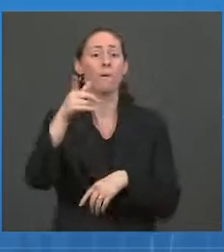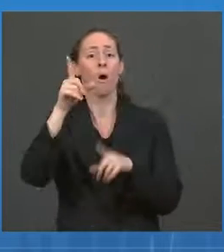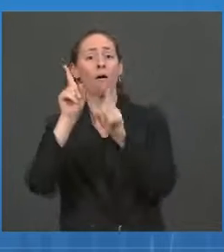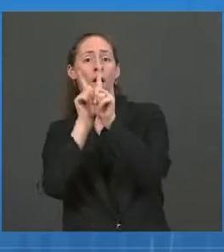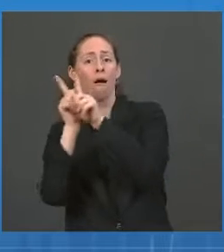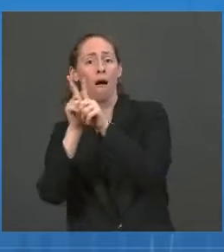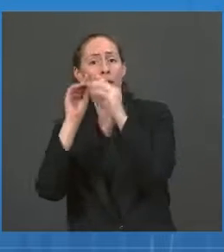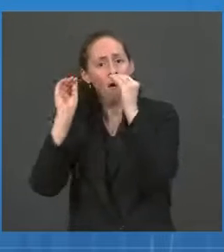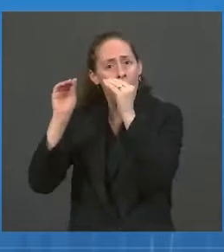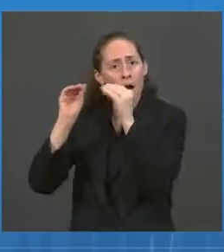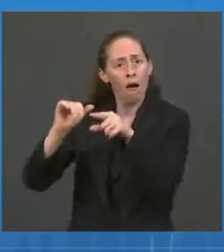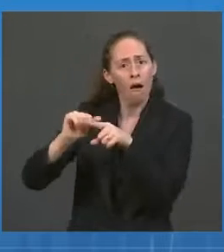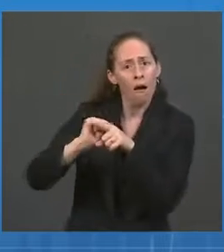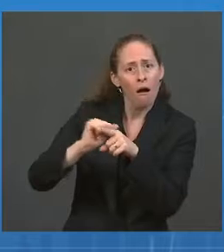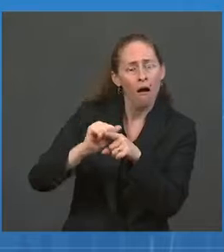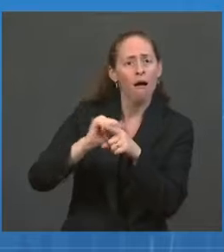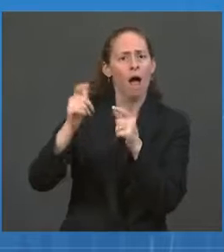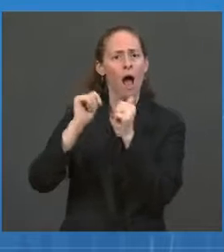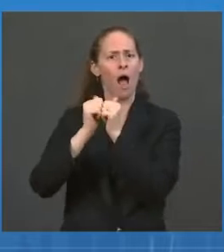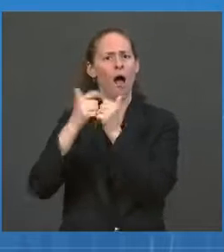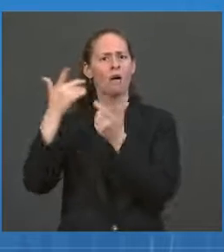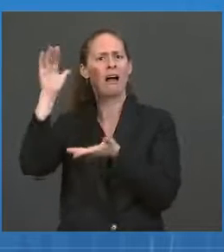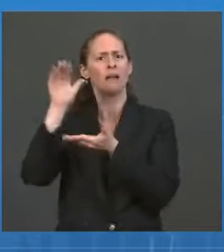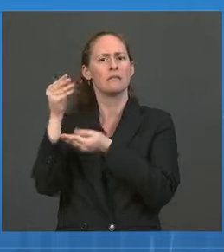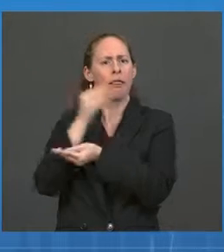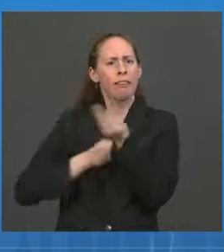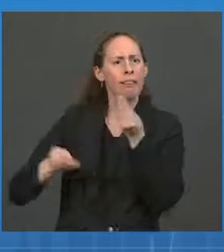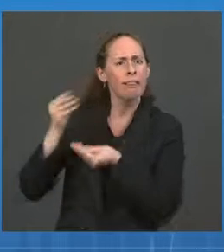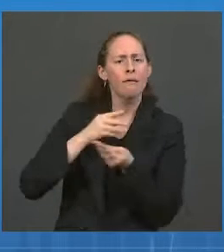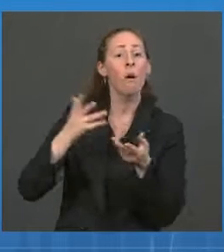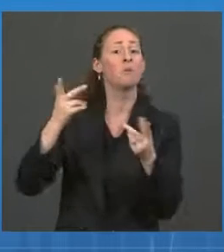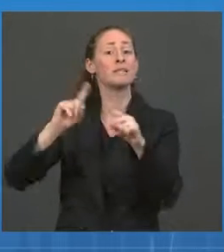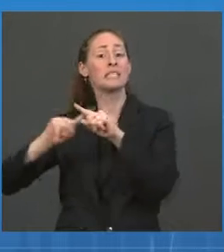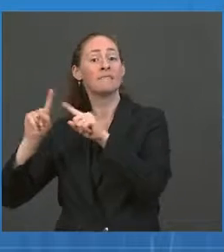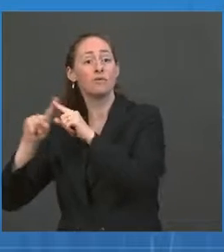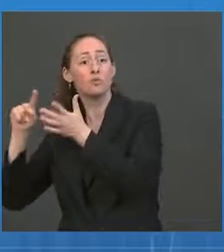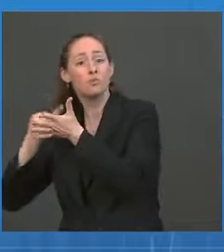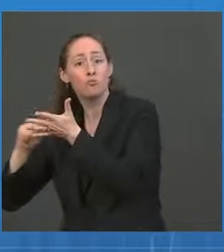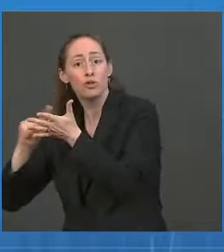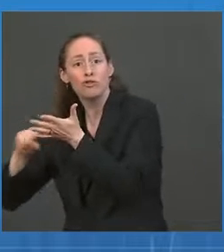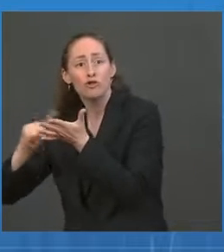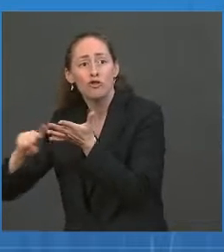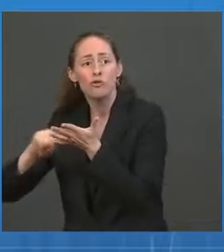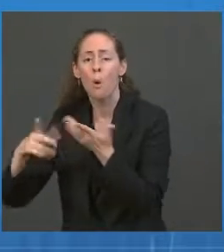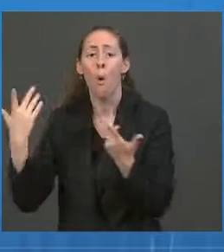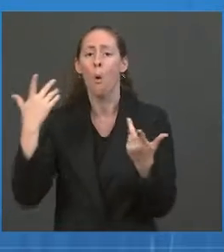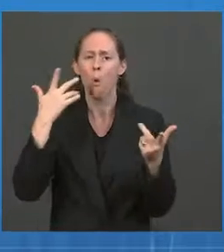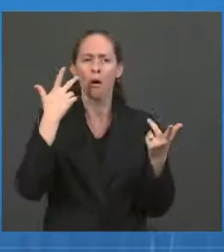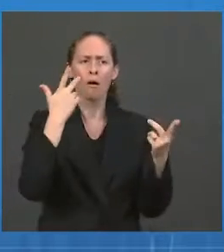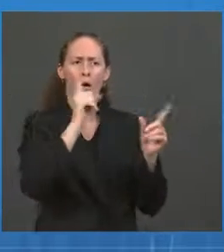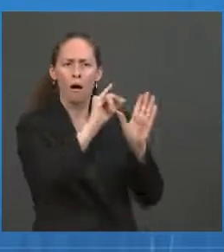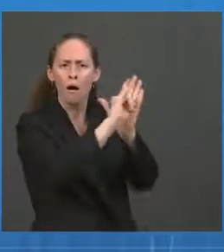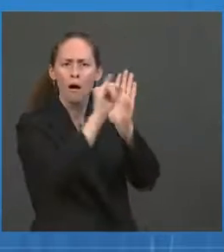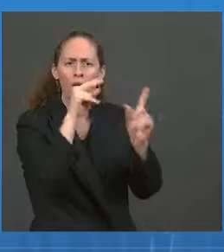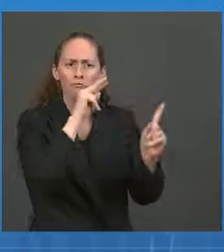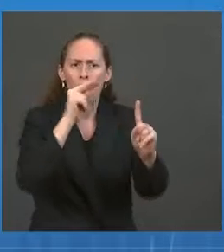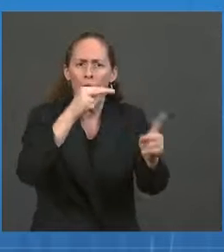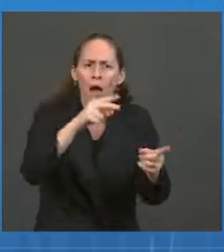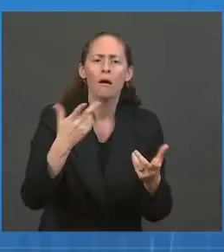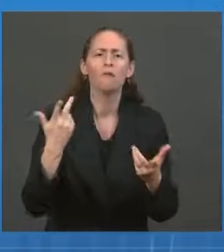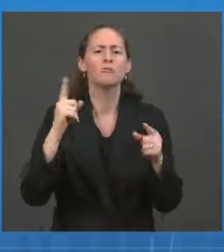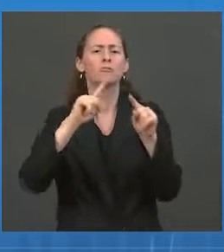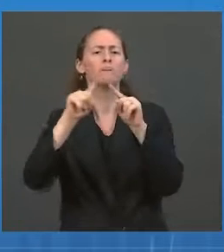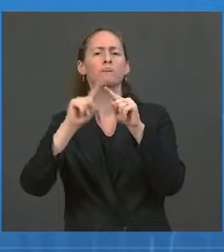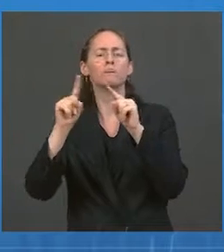and expanding data so we can track infections real-time and monitor progress. Notably, we will allocate $500